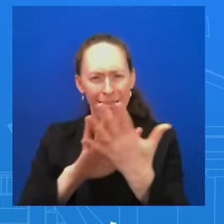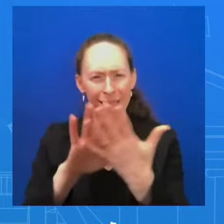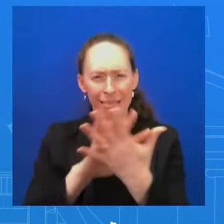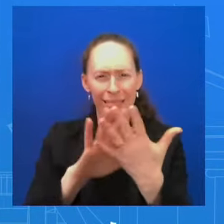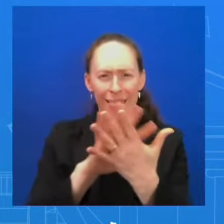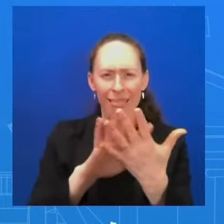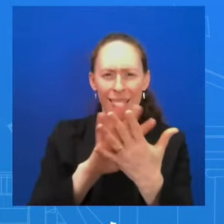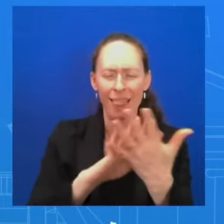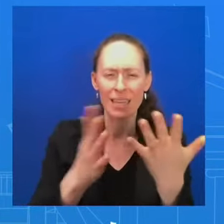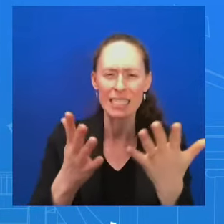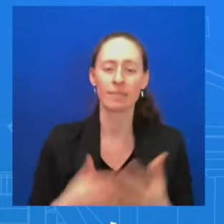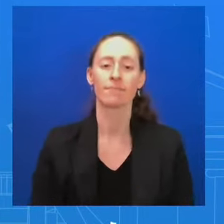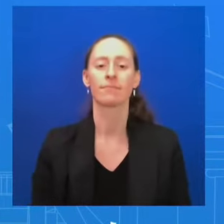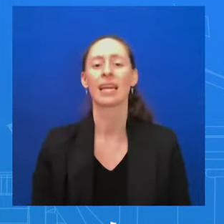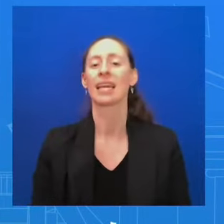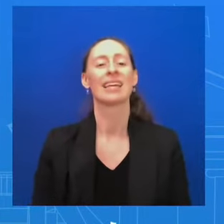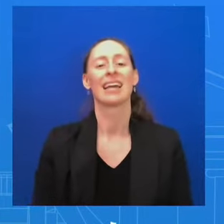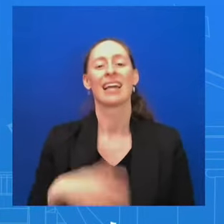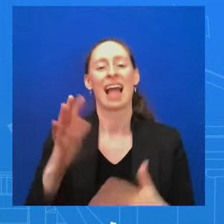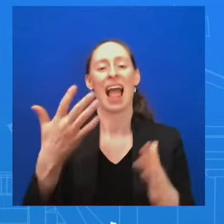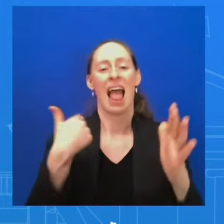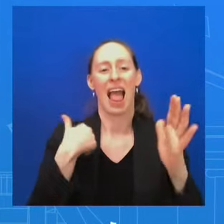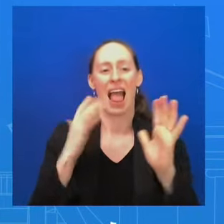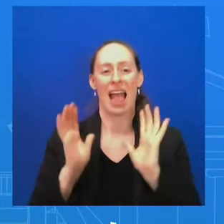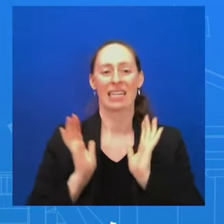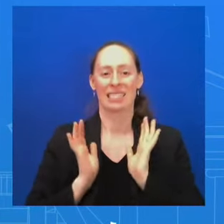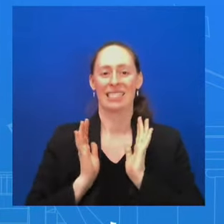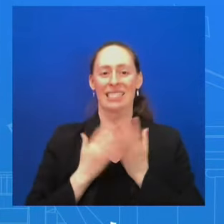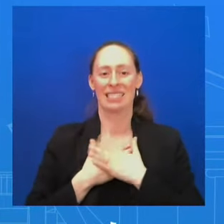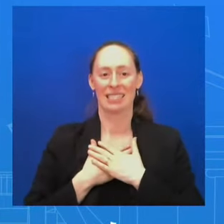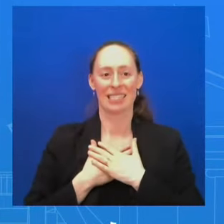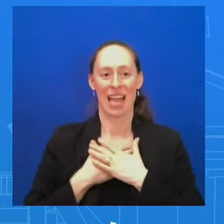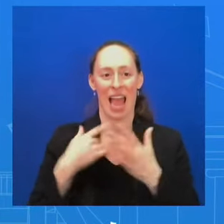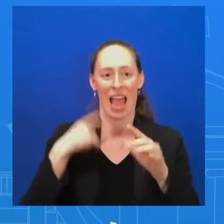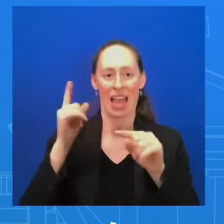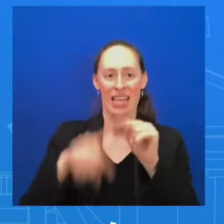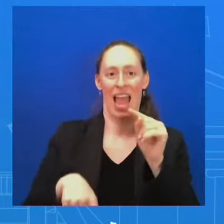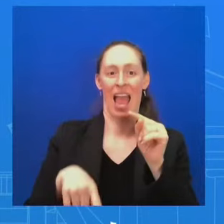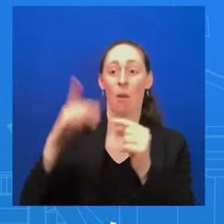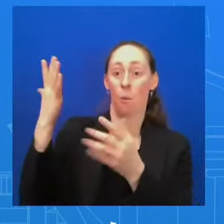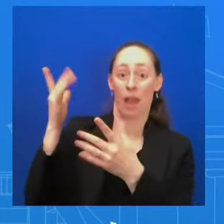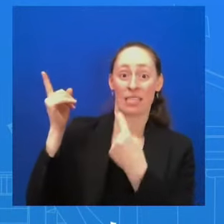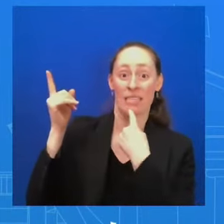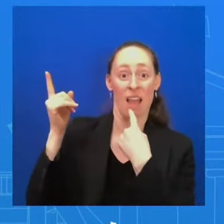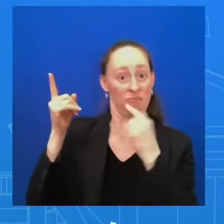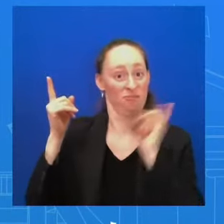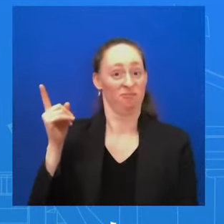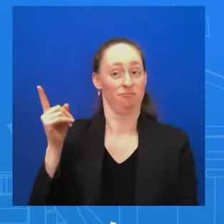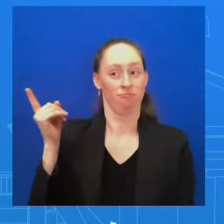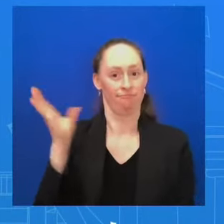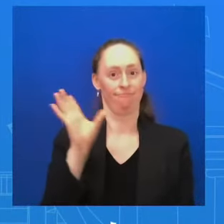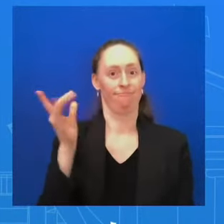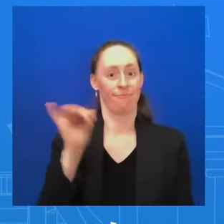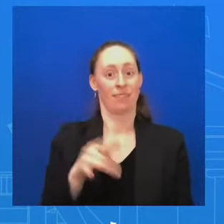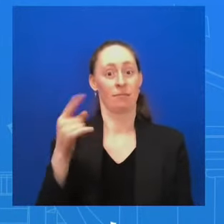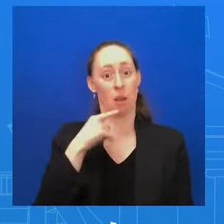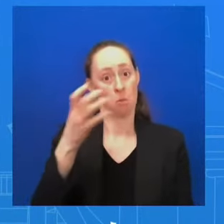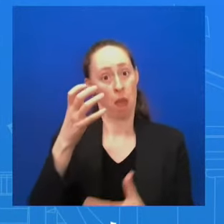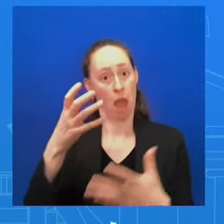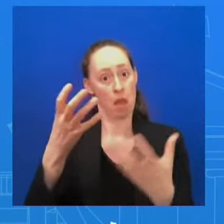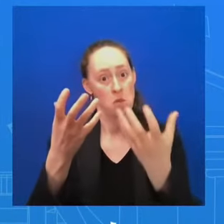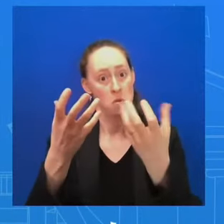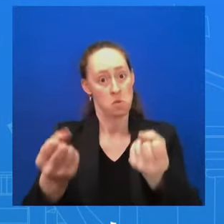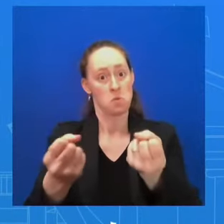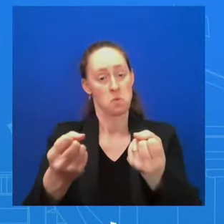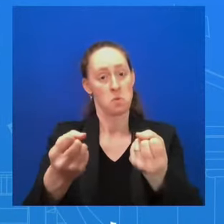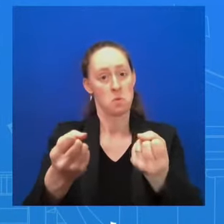want to see a pause in the fighting. We want to see a ceasefire immediately so that we can get more humanitarian